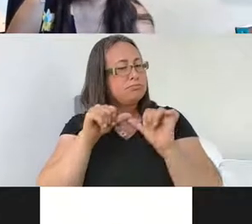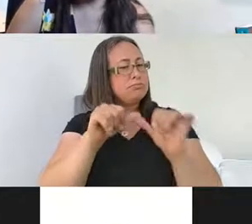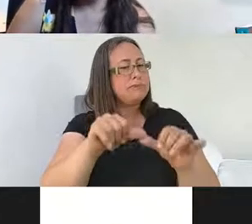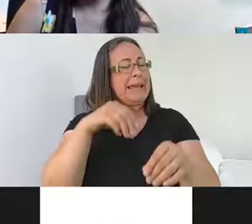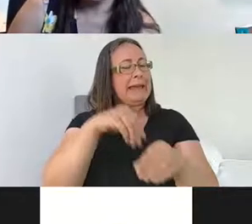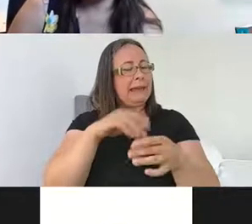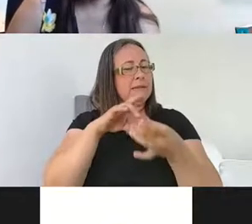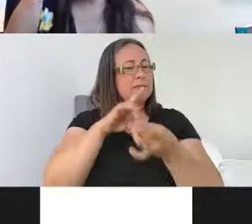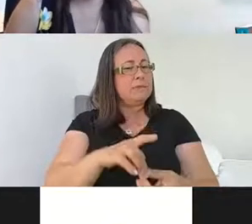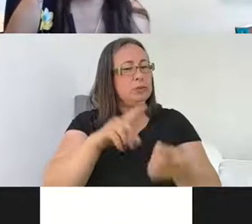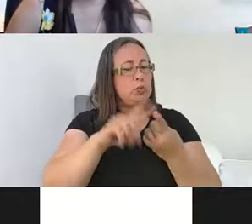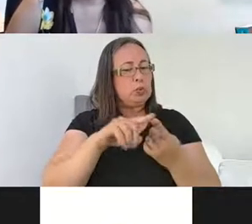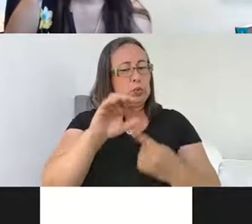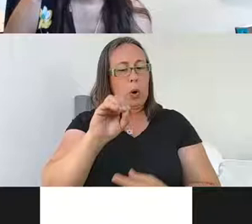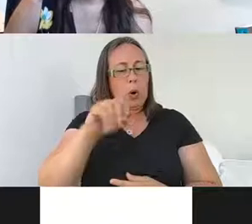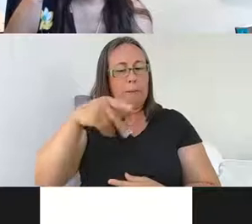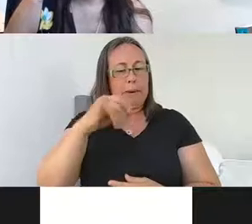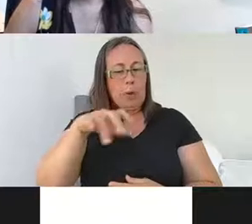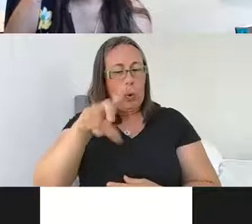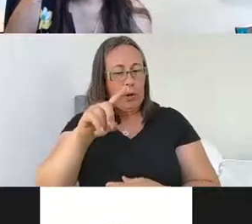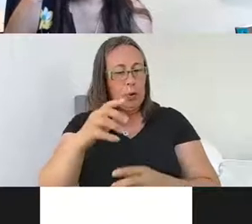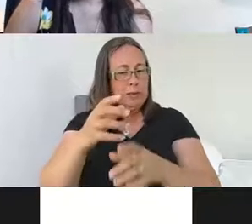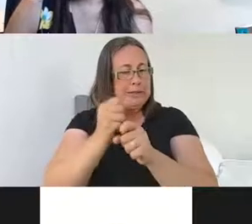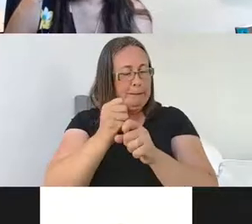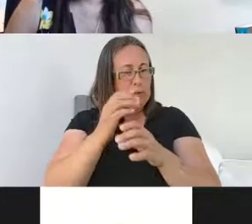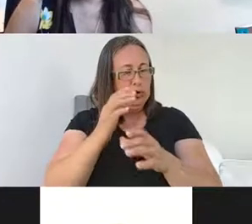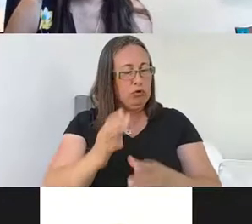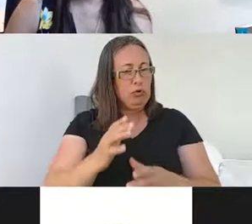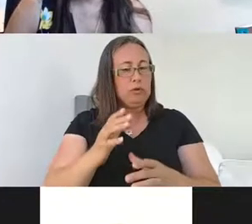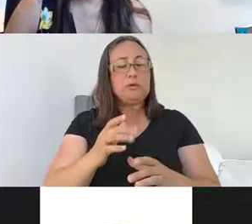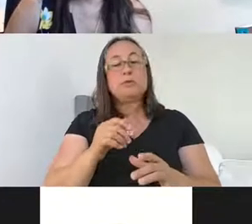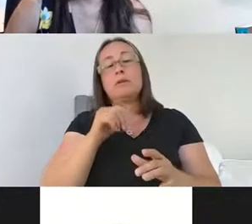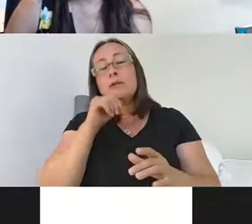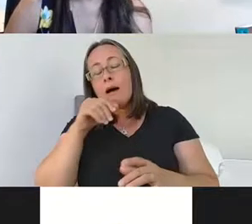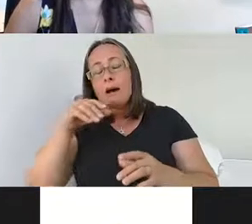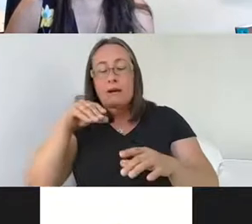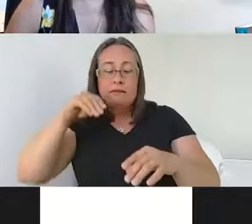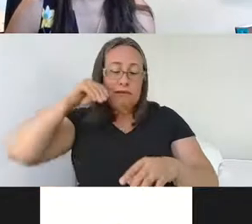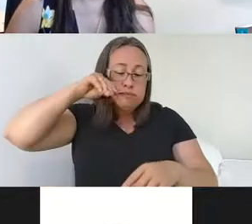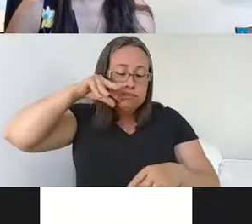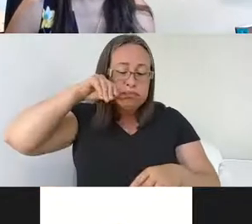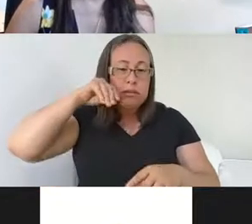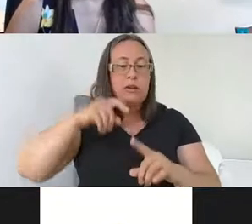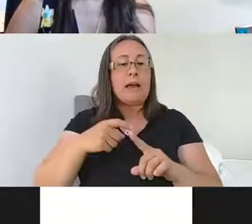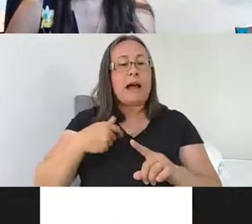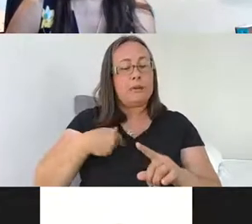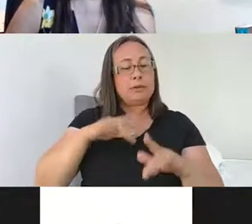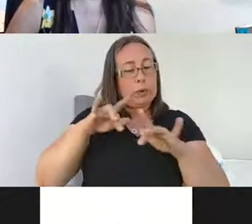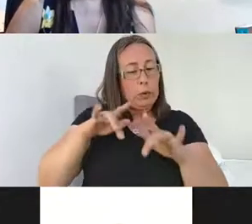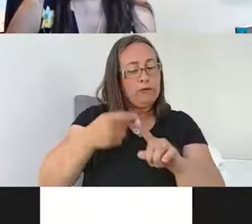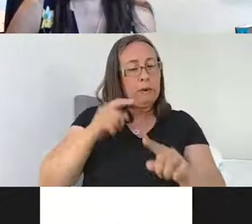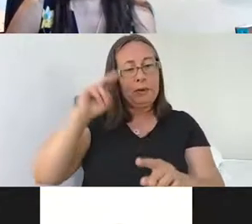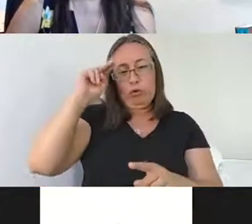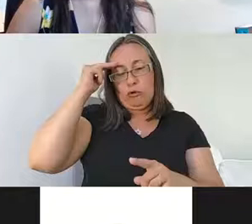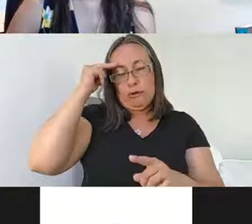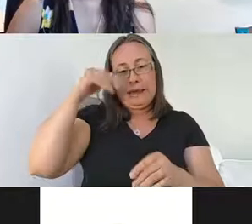context of opioid receptors. And so rather than recording from photoreceptors, I was recording from neurons in the brain and doing